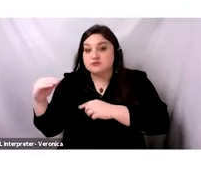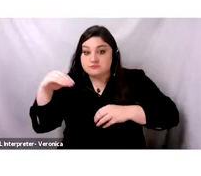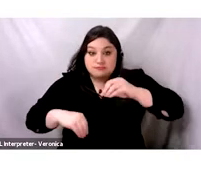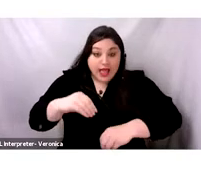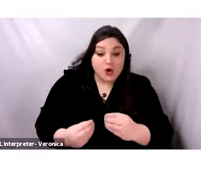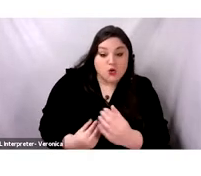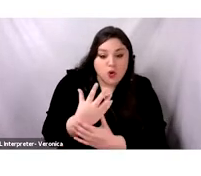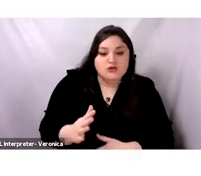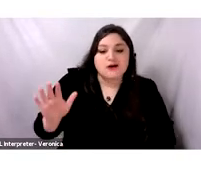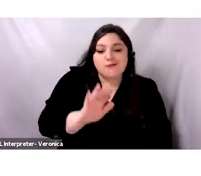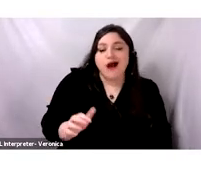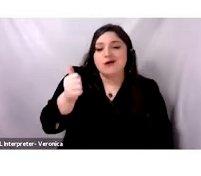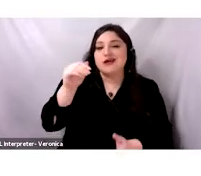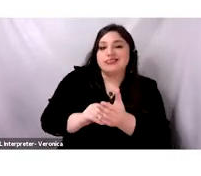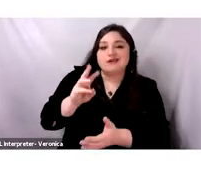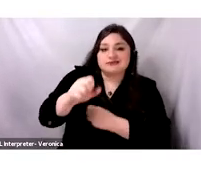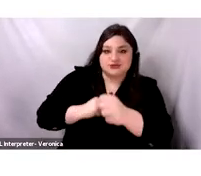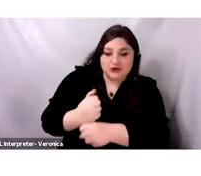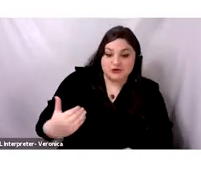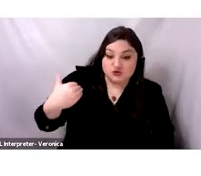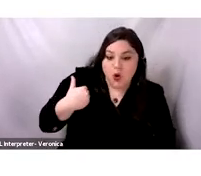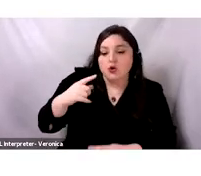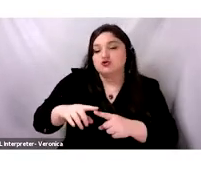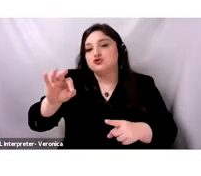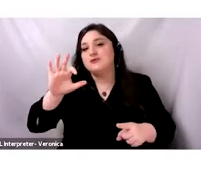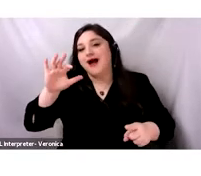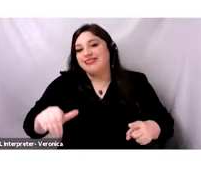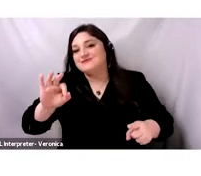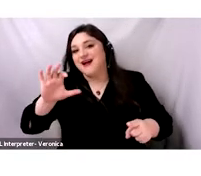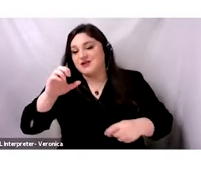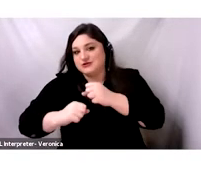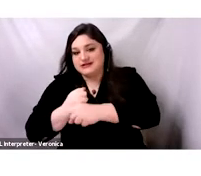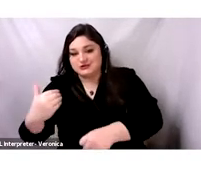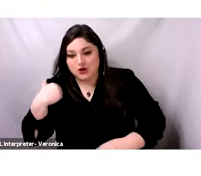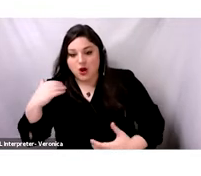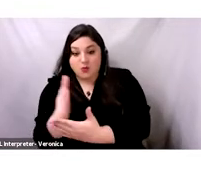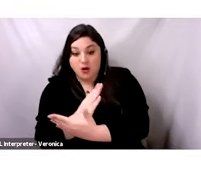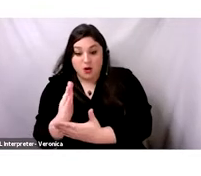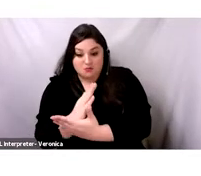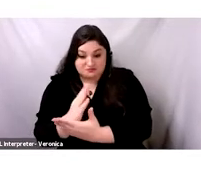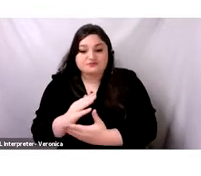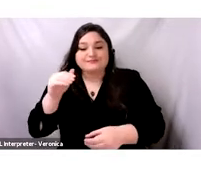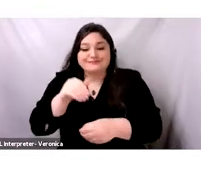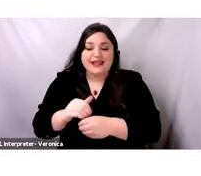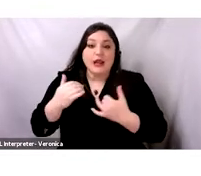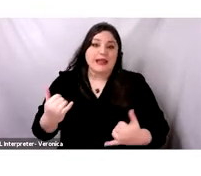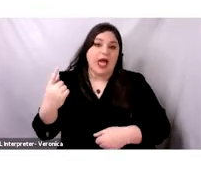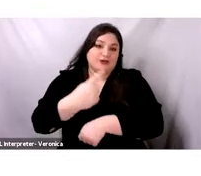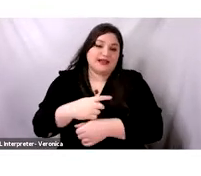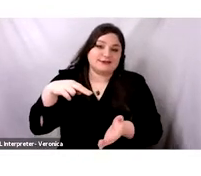,900 years ago in the region that is now between modern present-day Syria and Turkey,